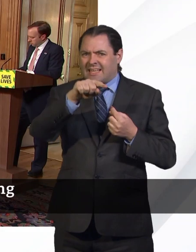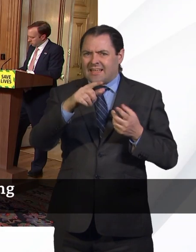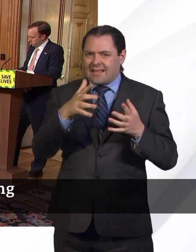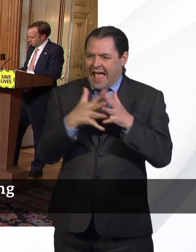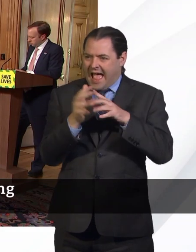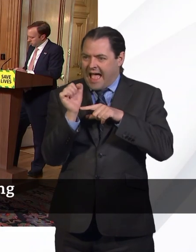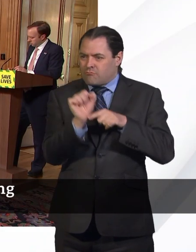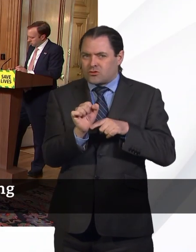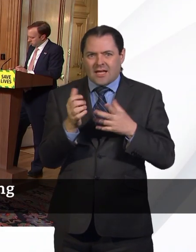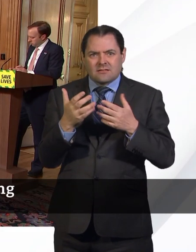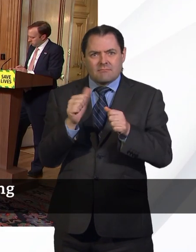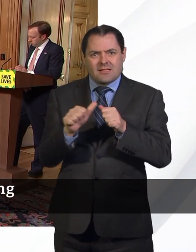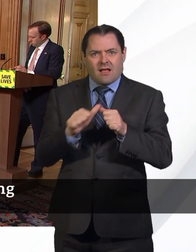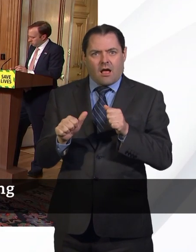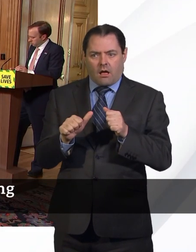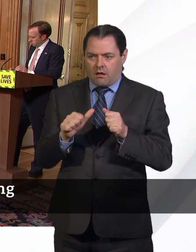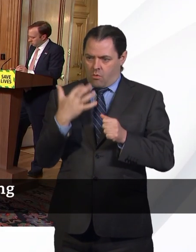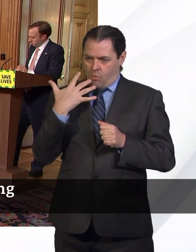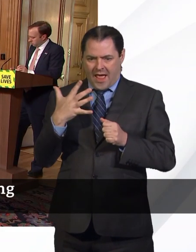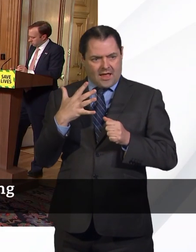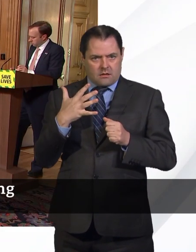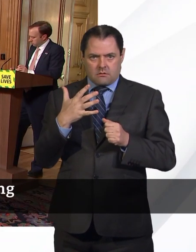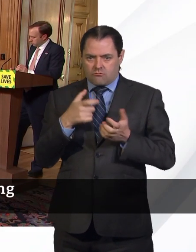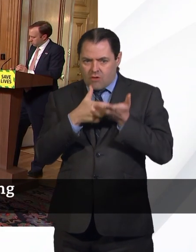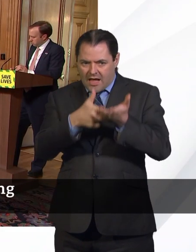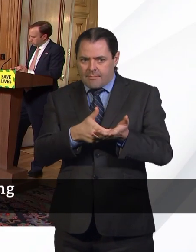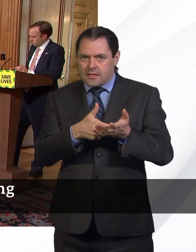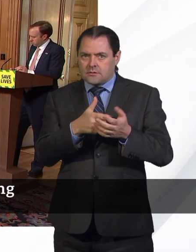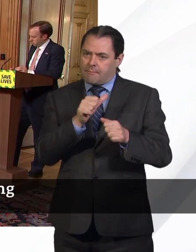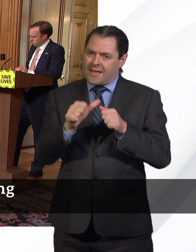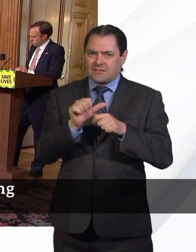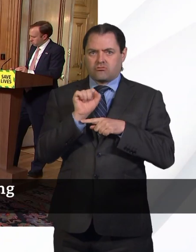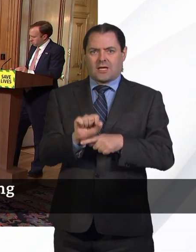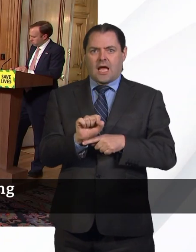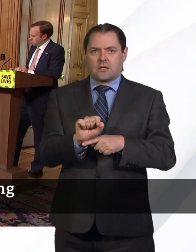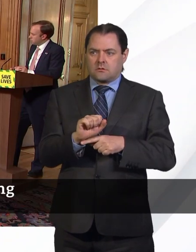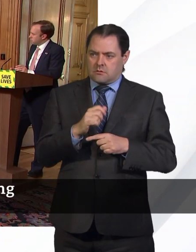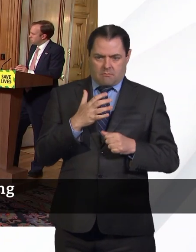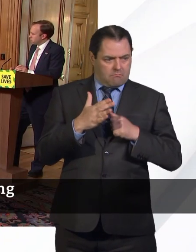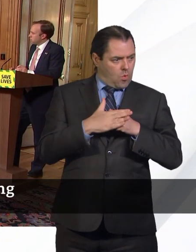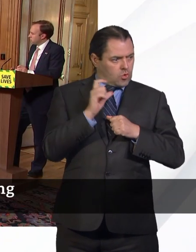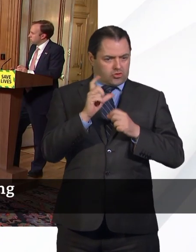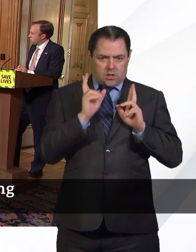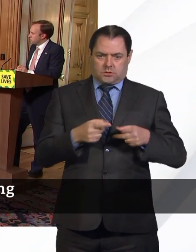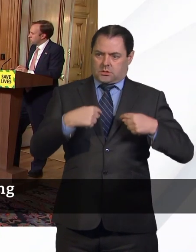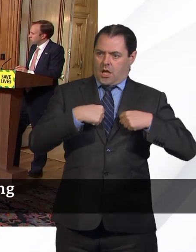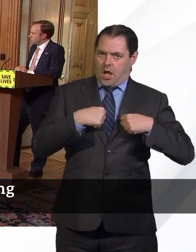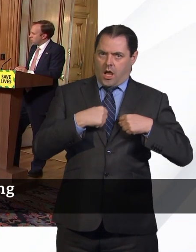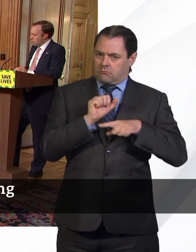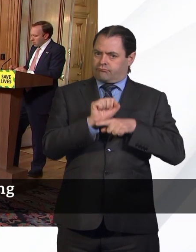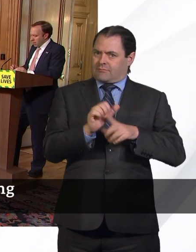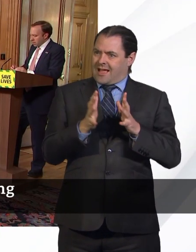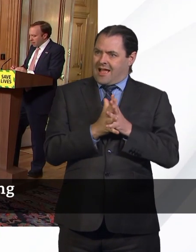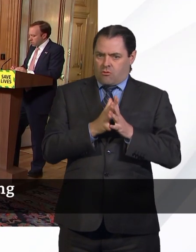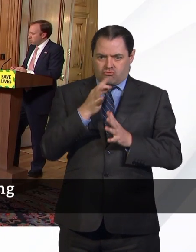us a timeframe or a deadline when they will get recommendations about how they can protect themselves going forward, considering that this risk won't be going